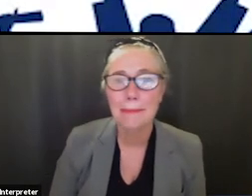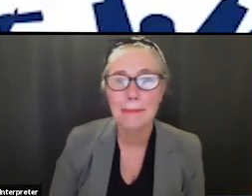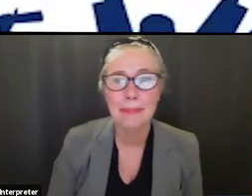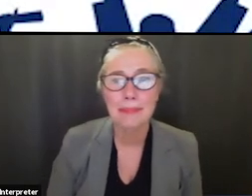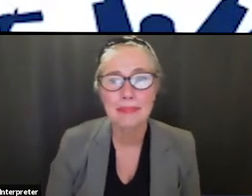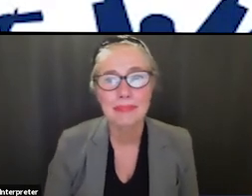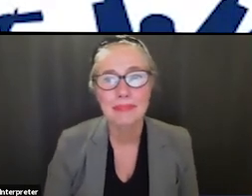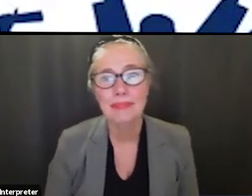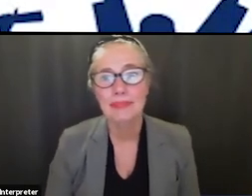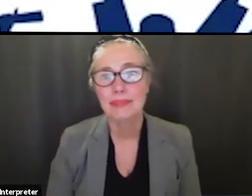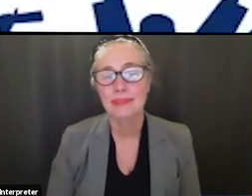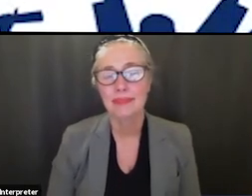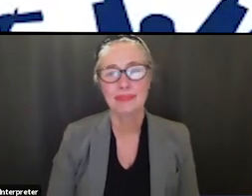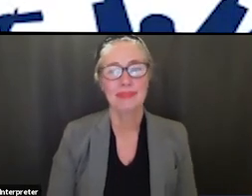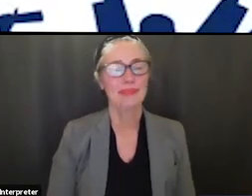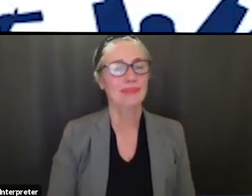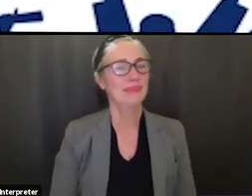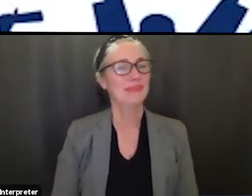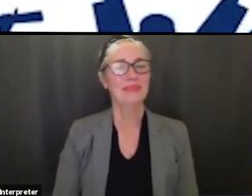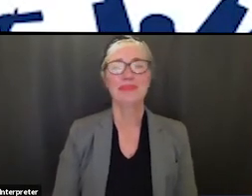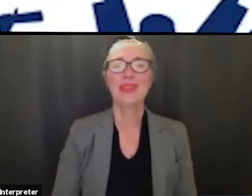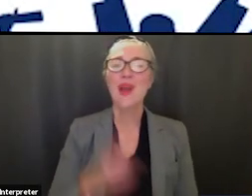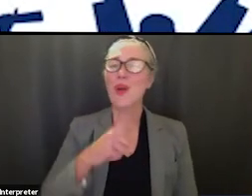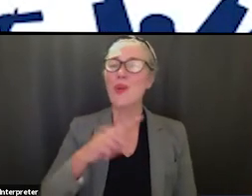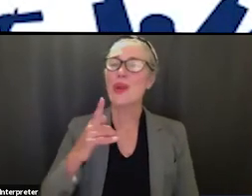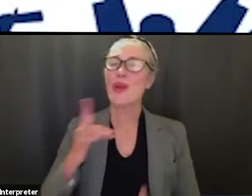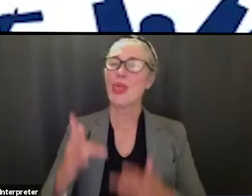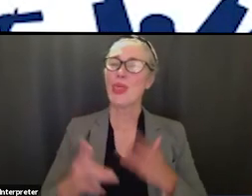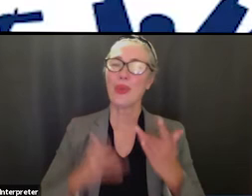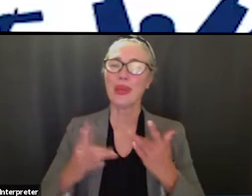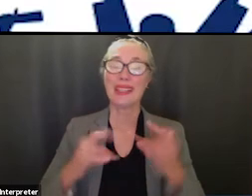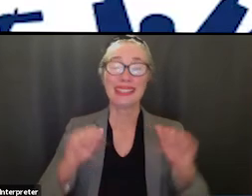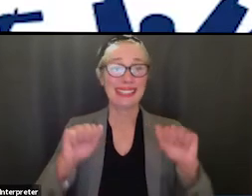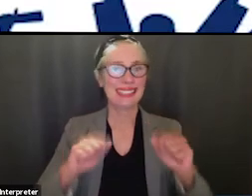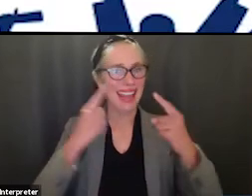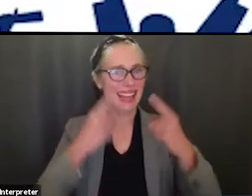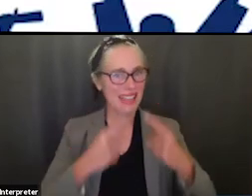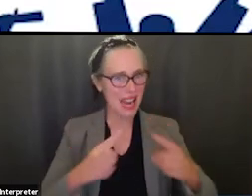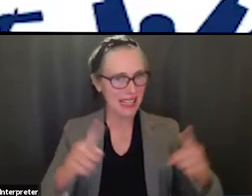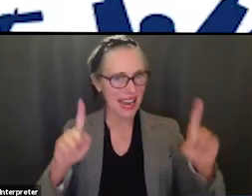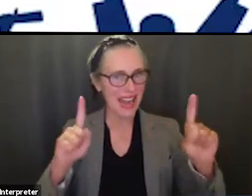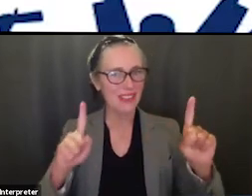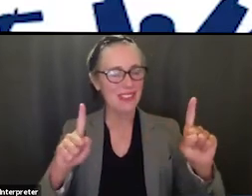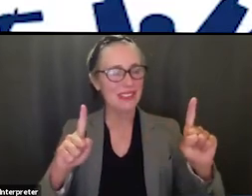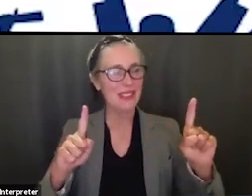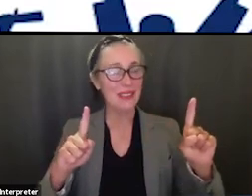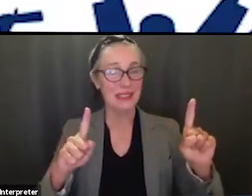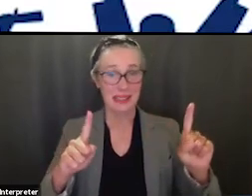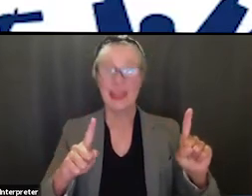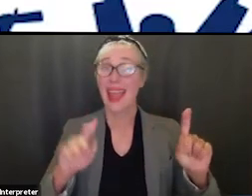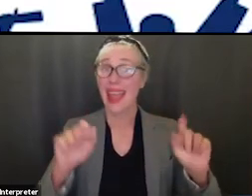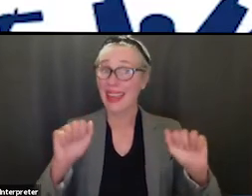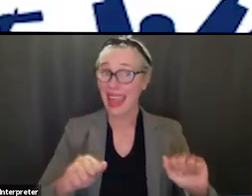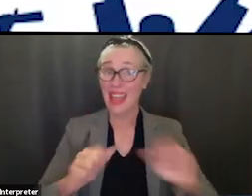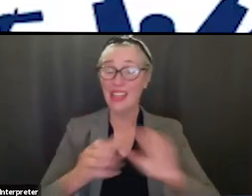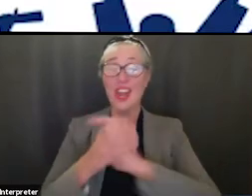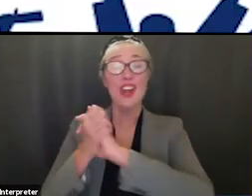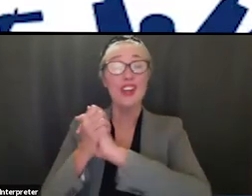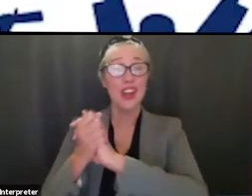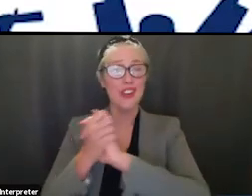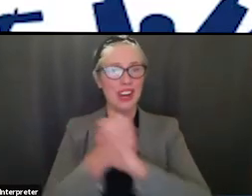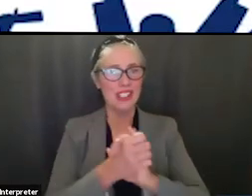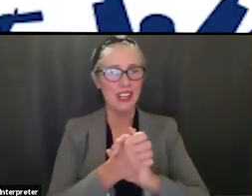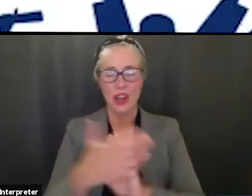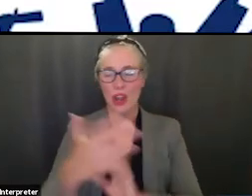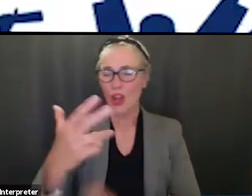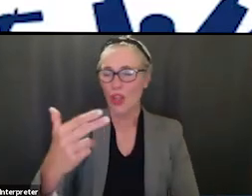we are thrilled to be able to announce and congratulate 13 of our high school